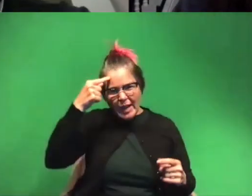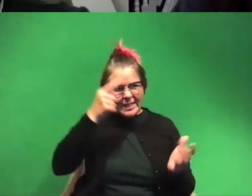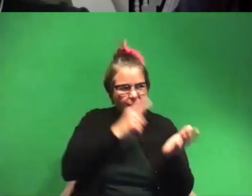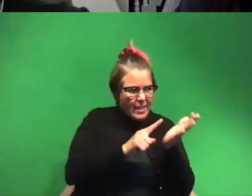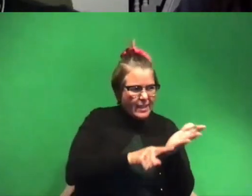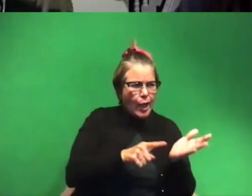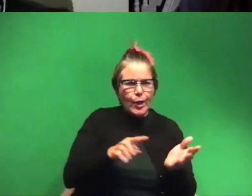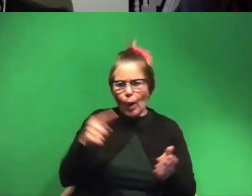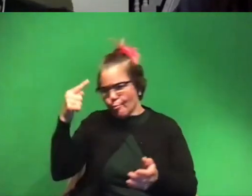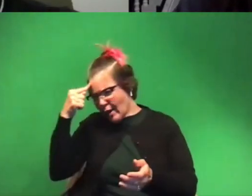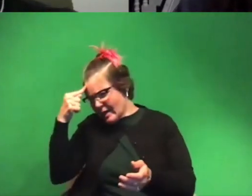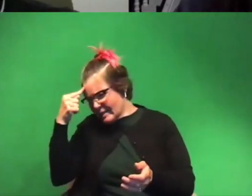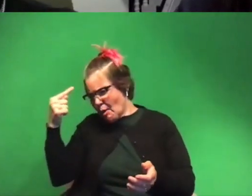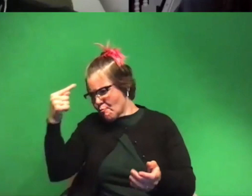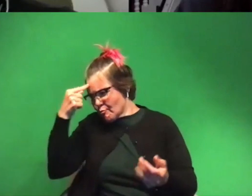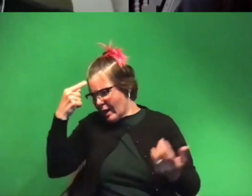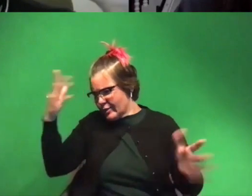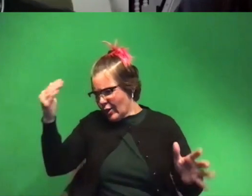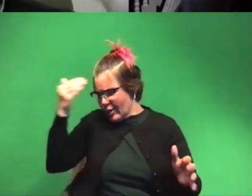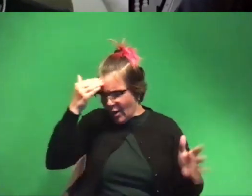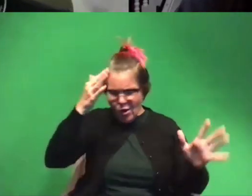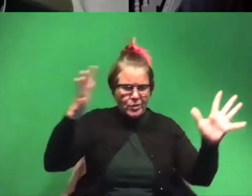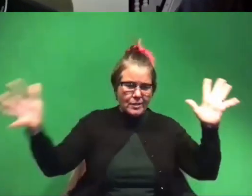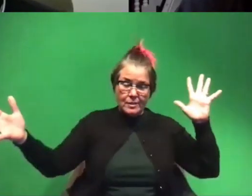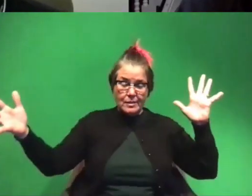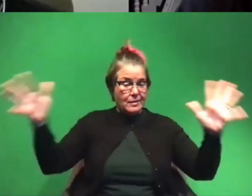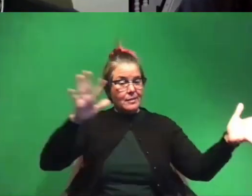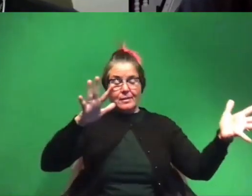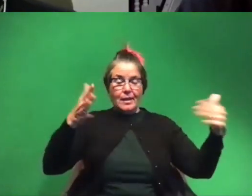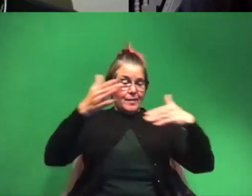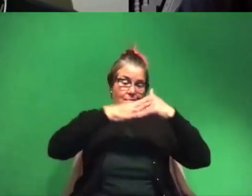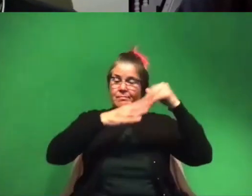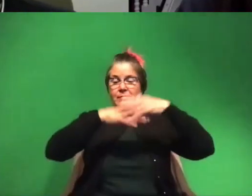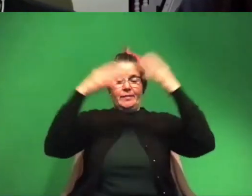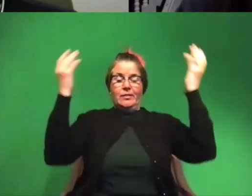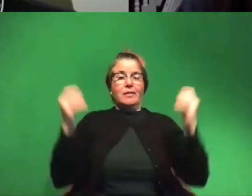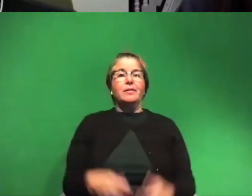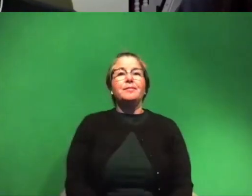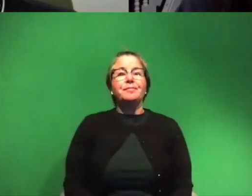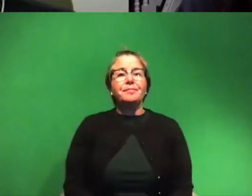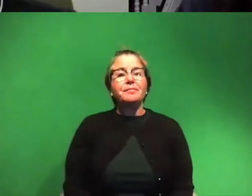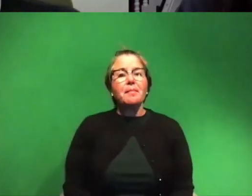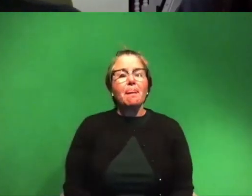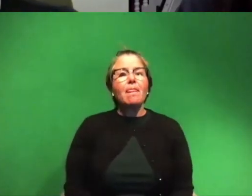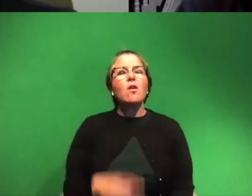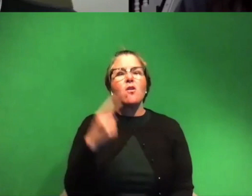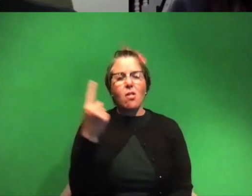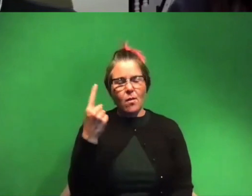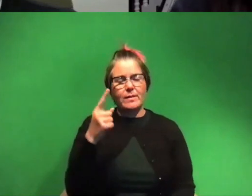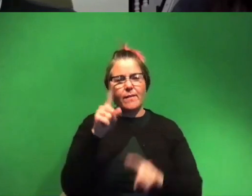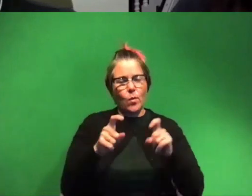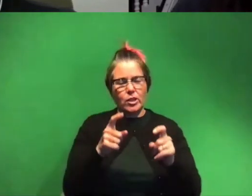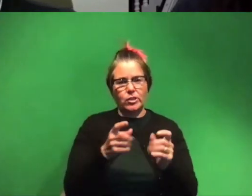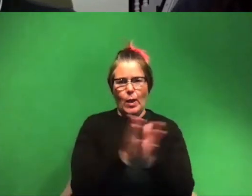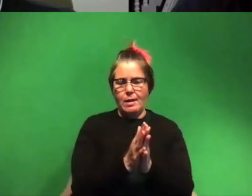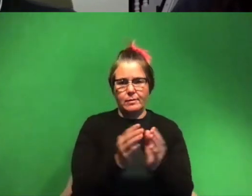brains but our brains probably know these things but there's not lots of folds in there um and so there's always questions to be asked